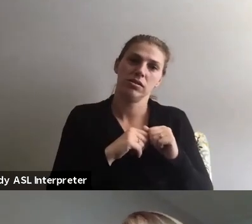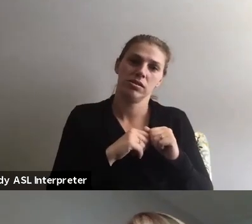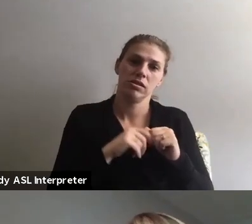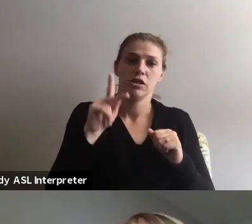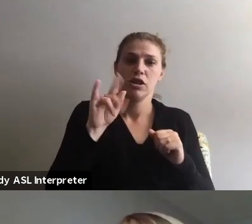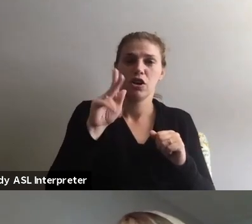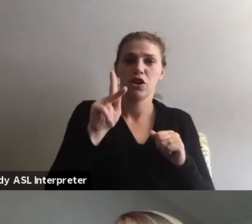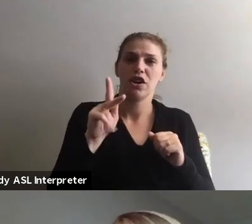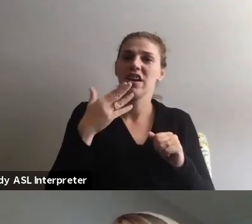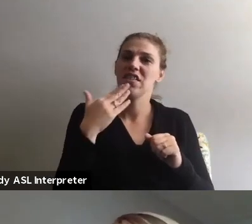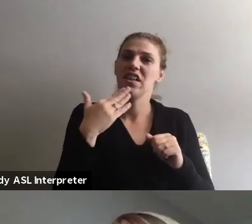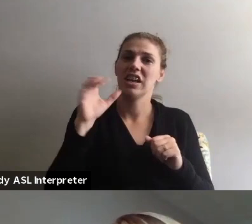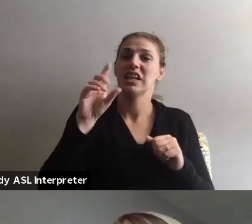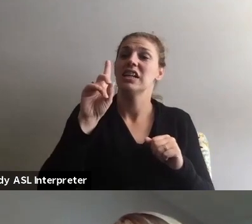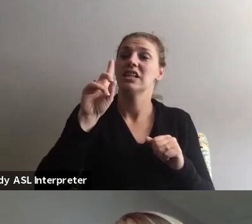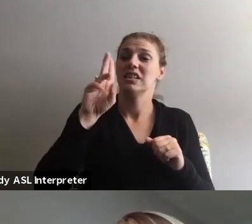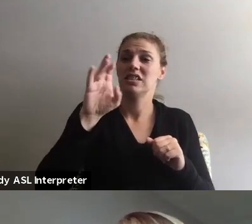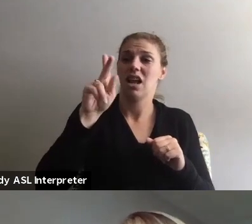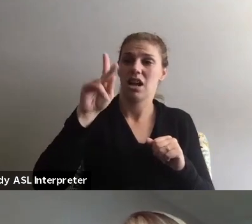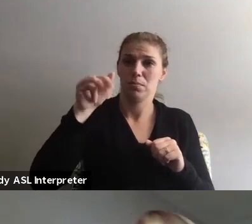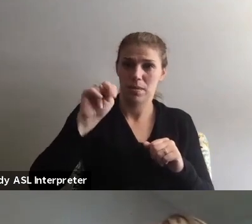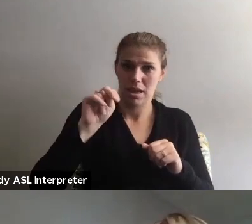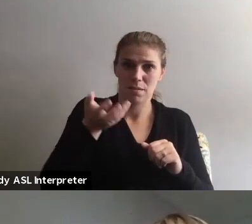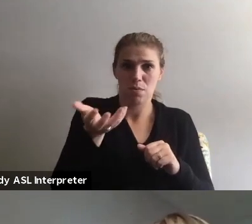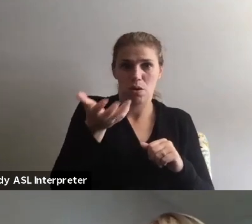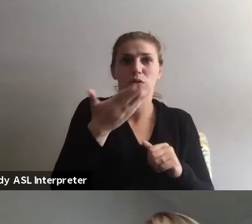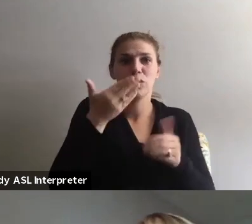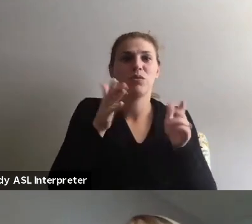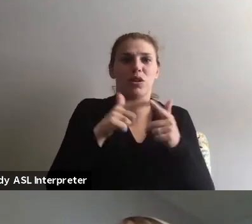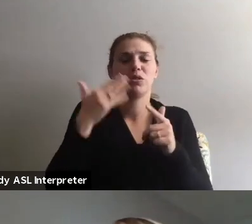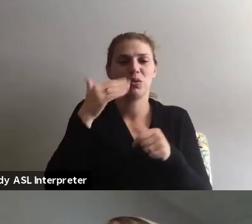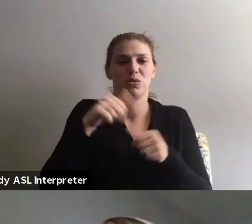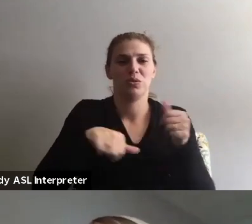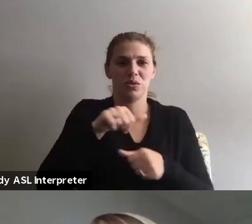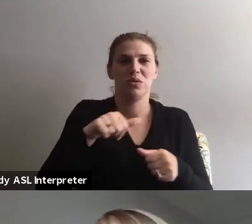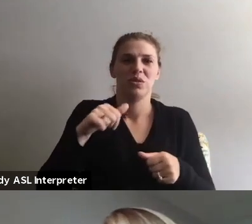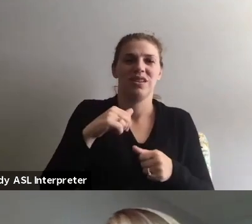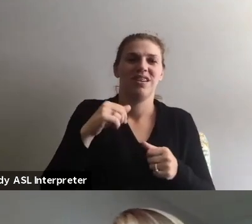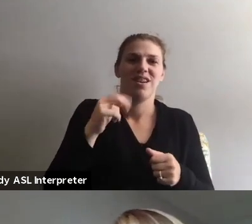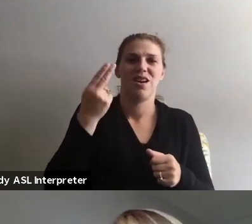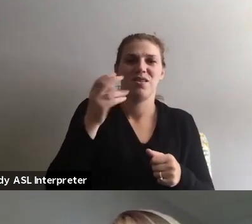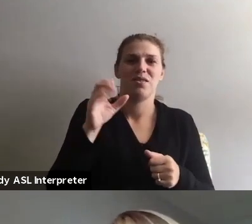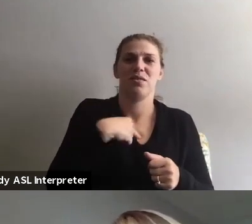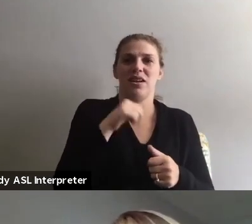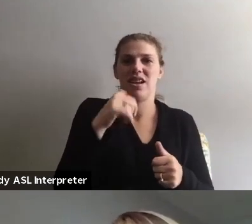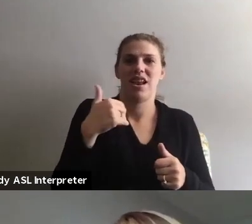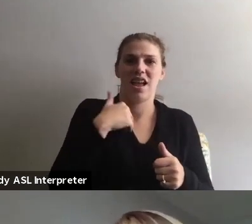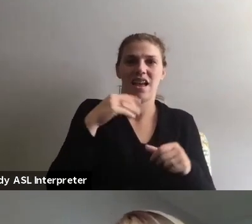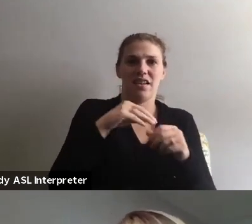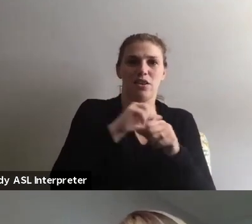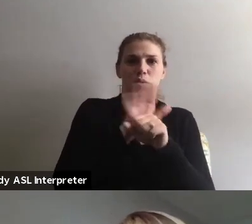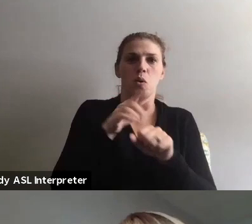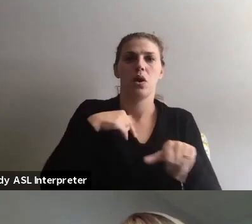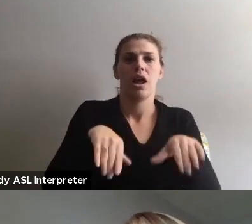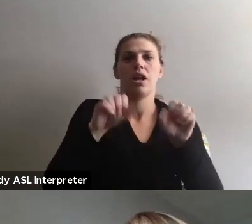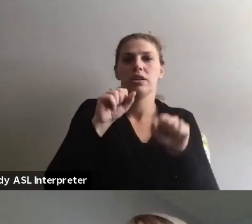Kirk. Thank you. Yes. Duck pin bowling is a great way to get to know others. We homecoming when we didn't have it in a pandemic, we hosted